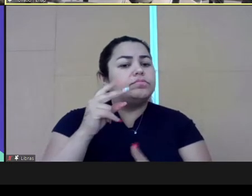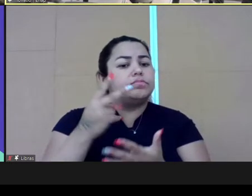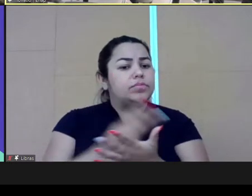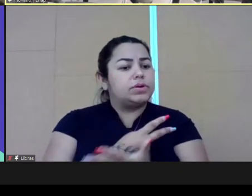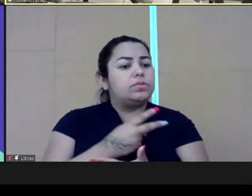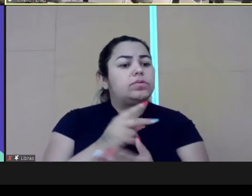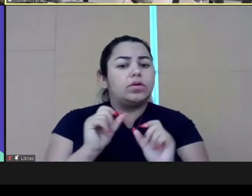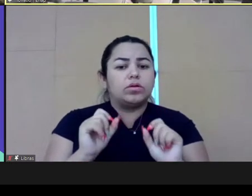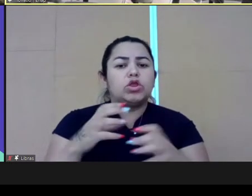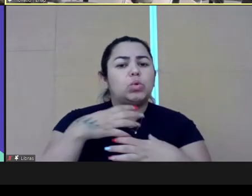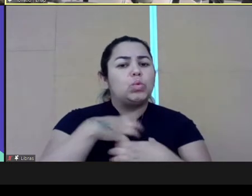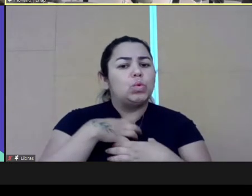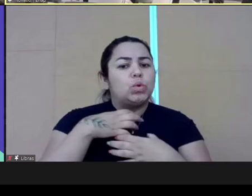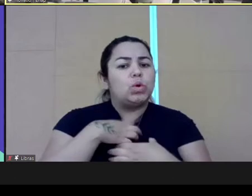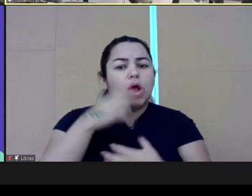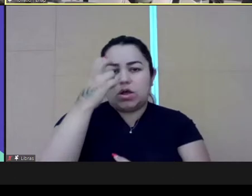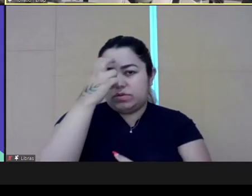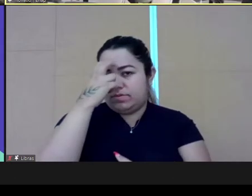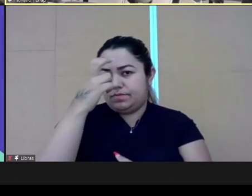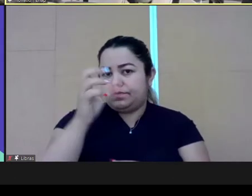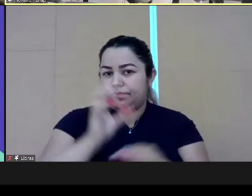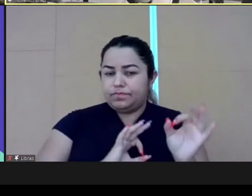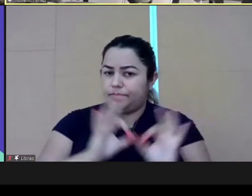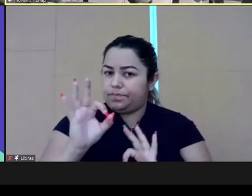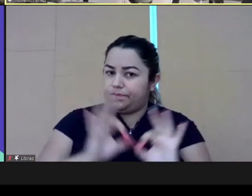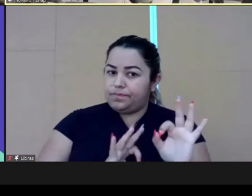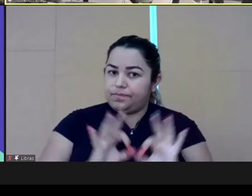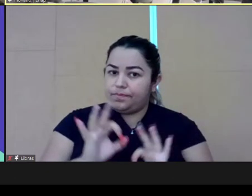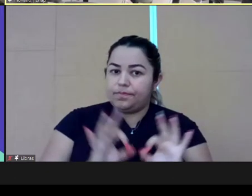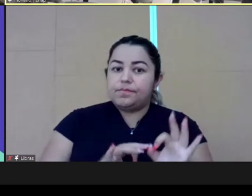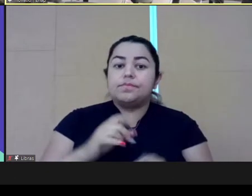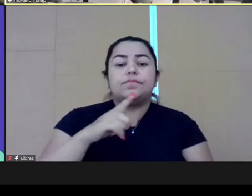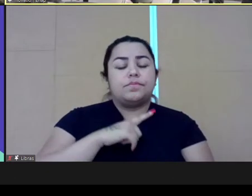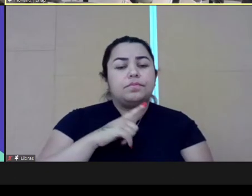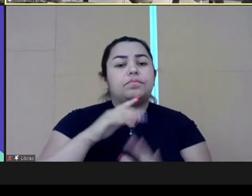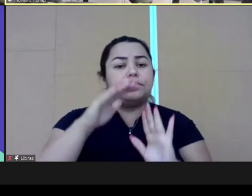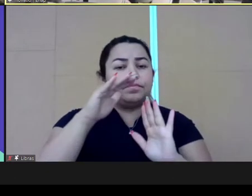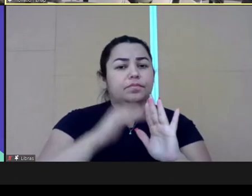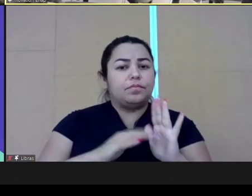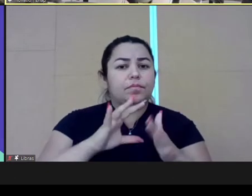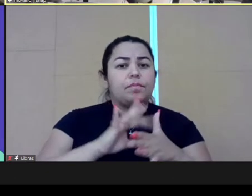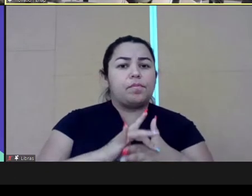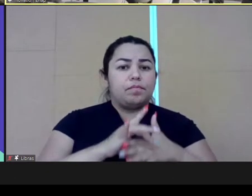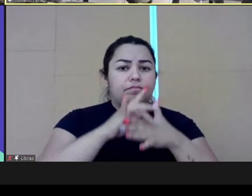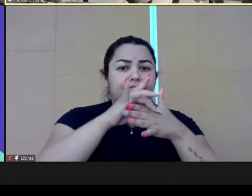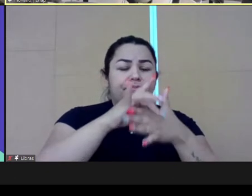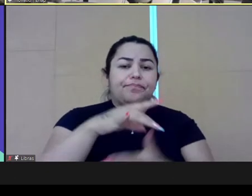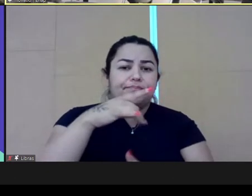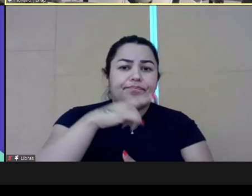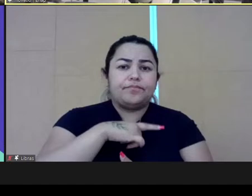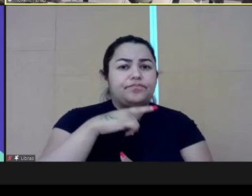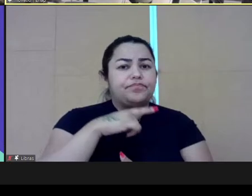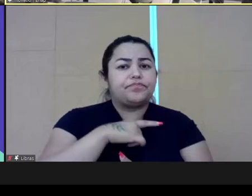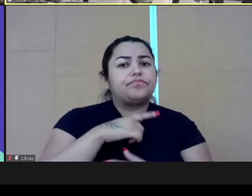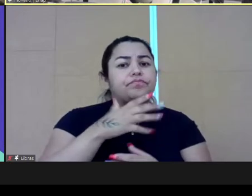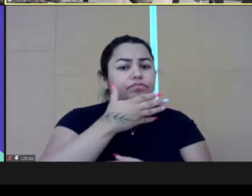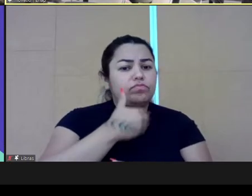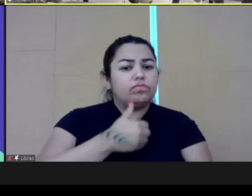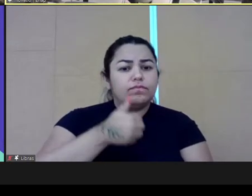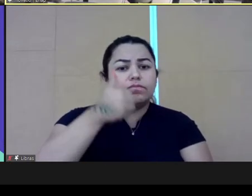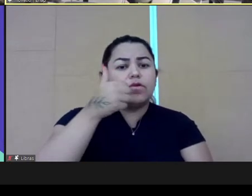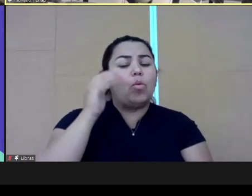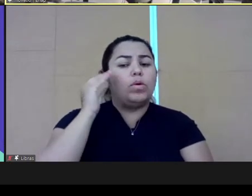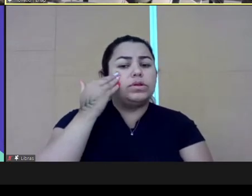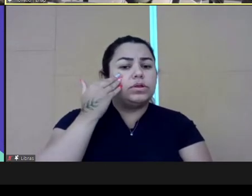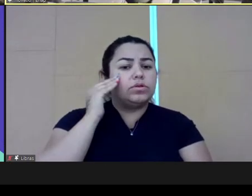that on the table so we can reflect. This can change the cultural organization. When we have a medium leadership that can have a